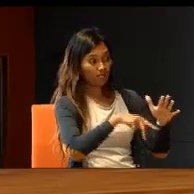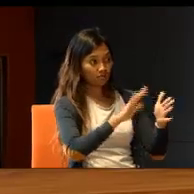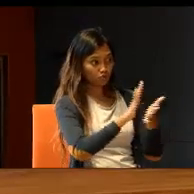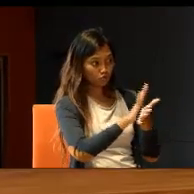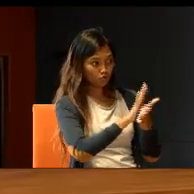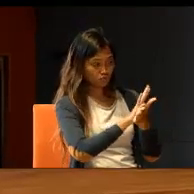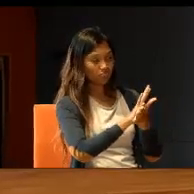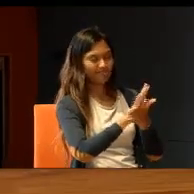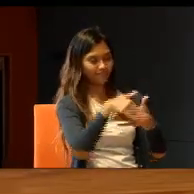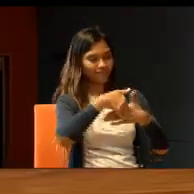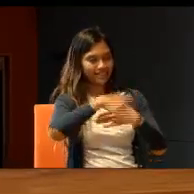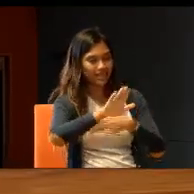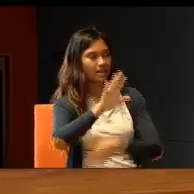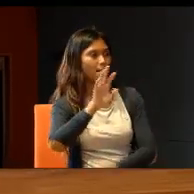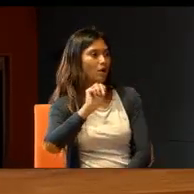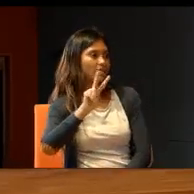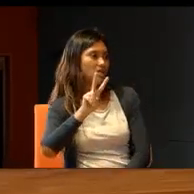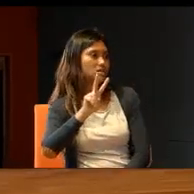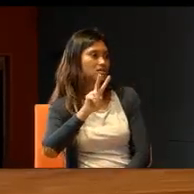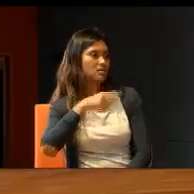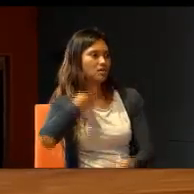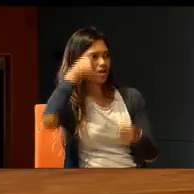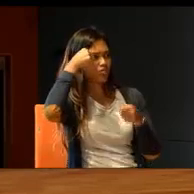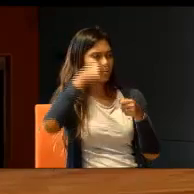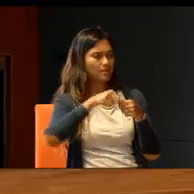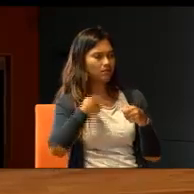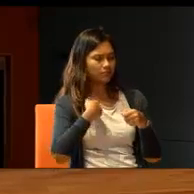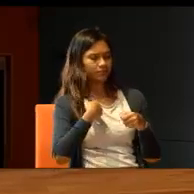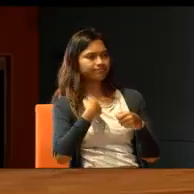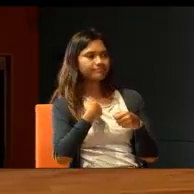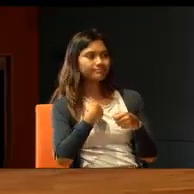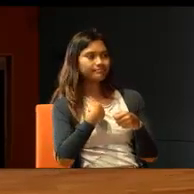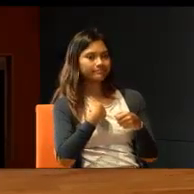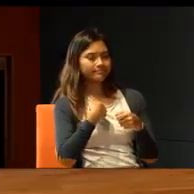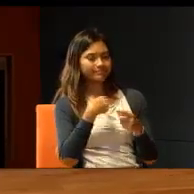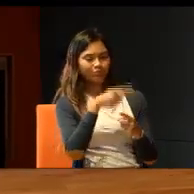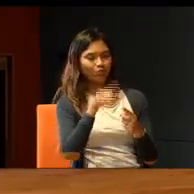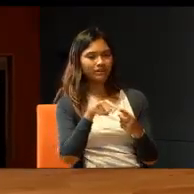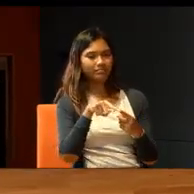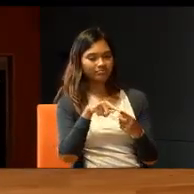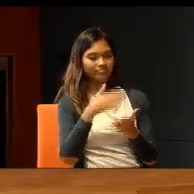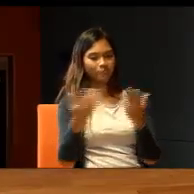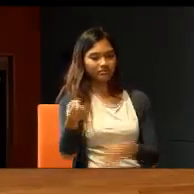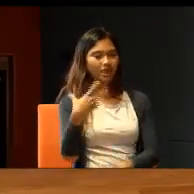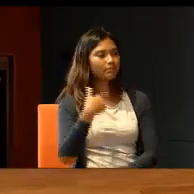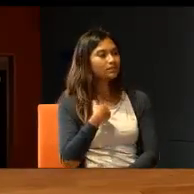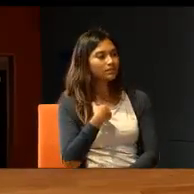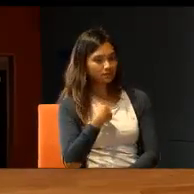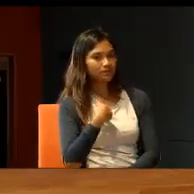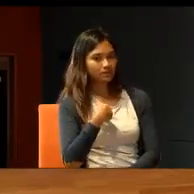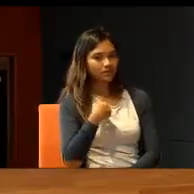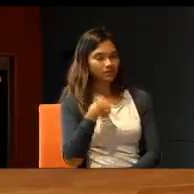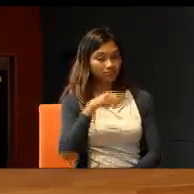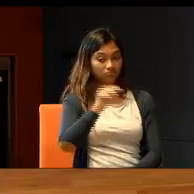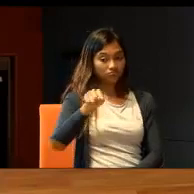be sent, to Mount Vernon. I remember, I was a little, taken aback, when I was told, these students,